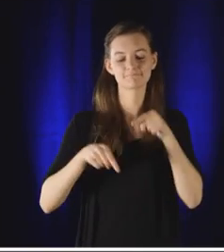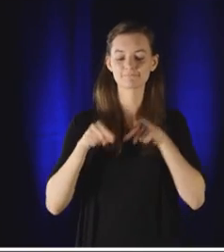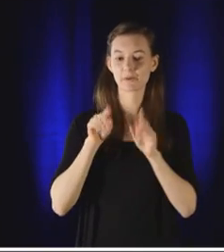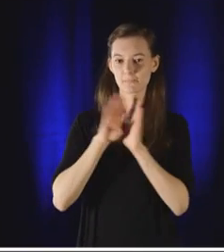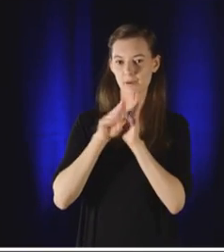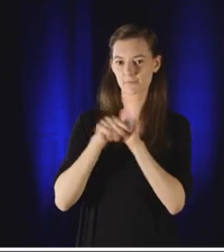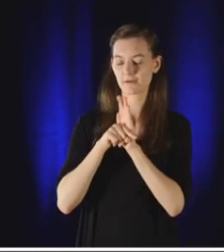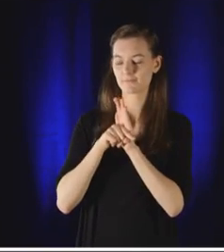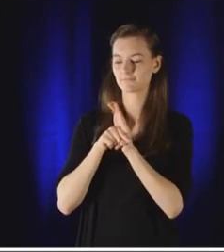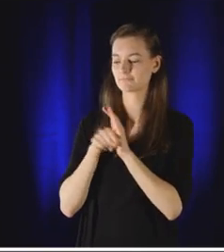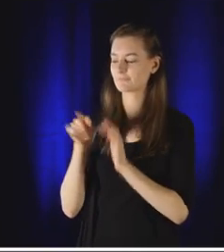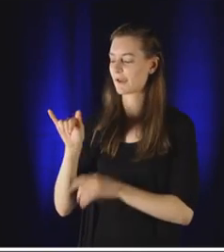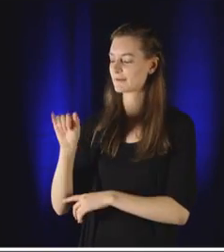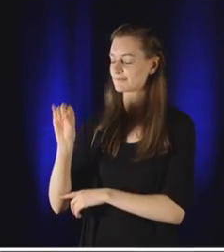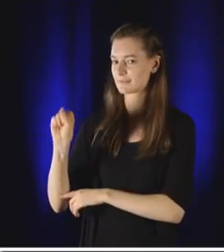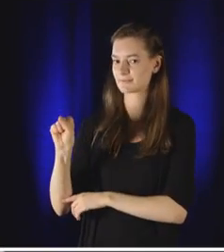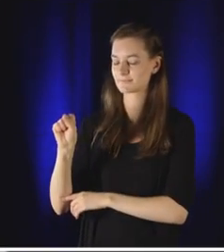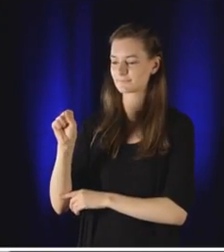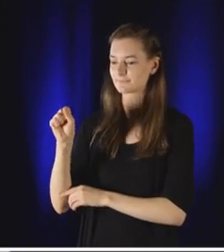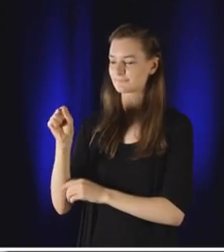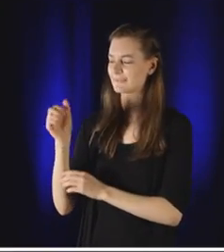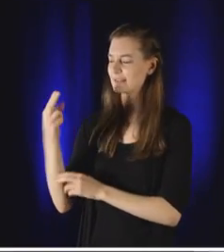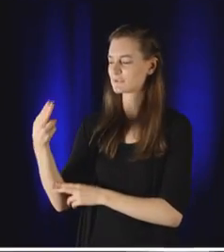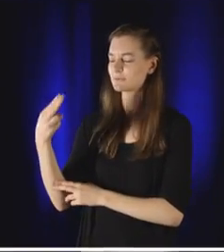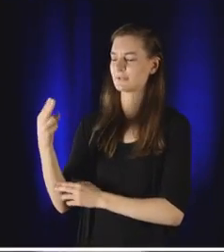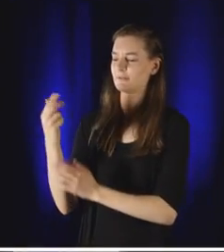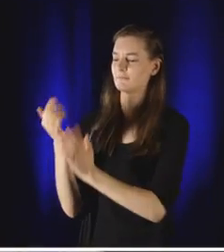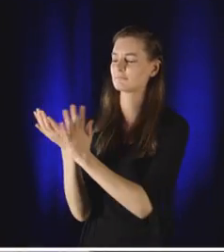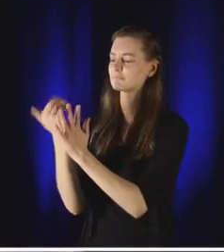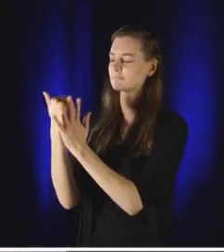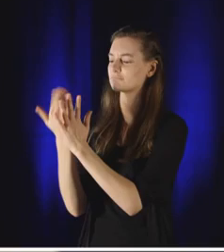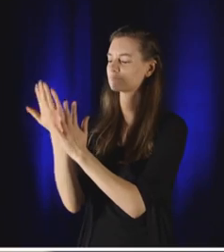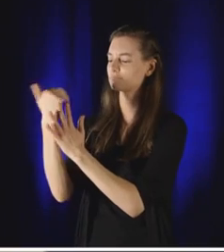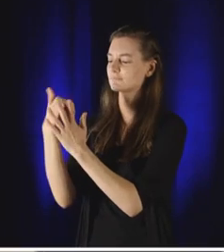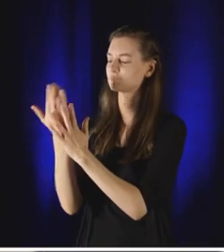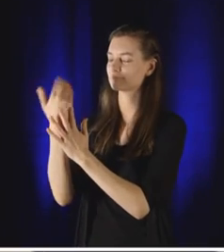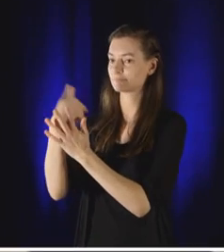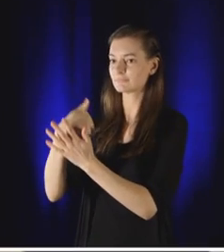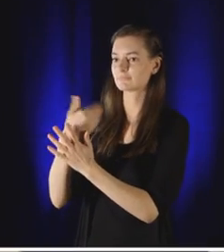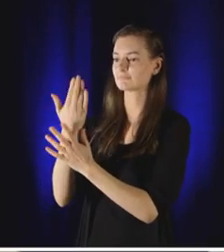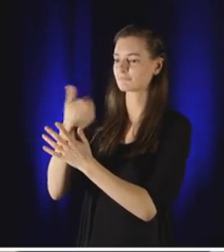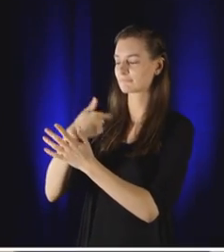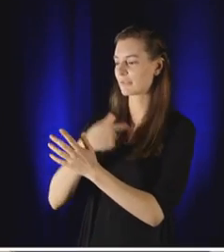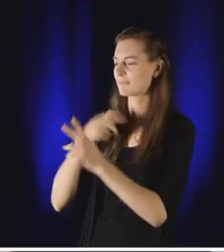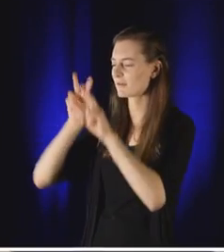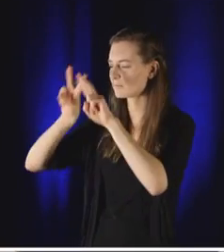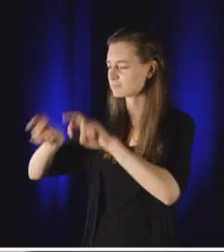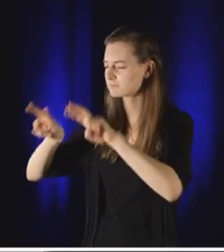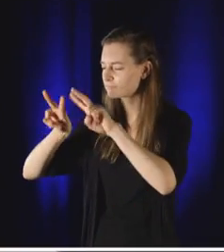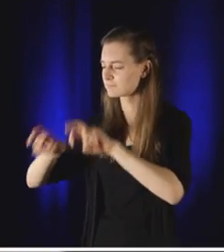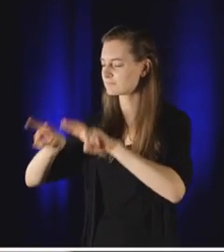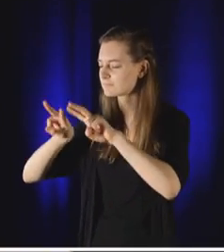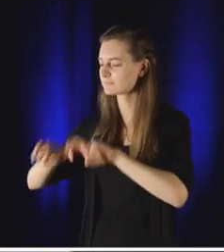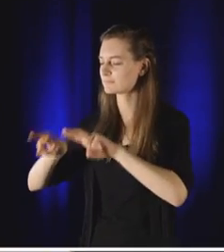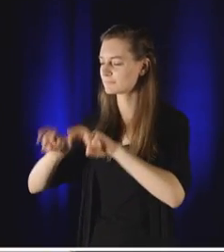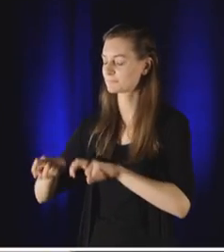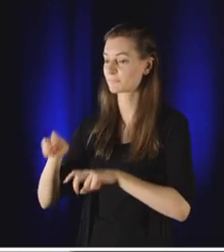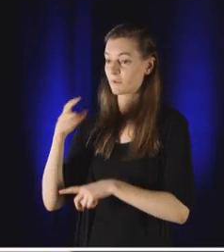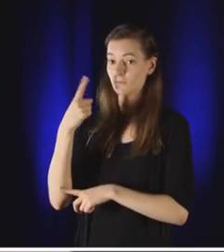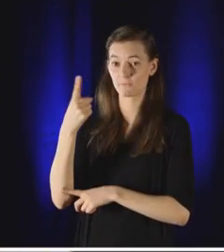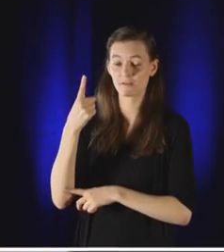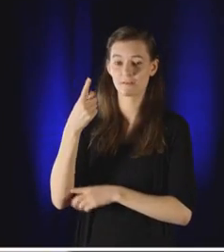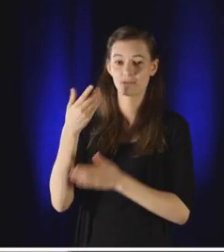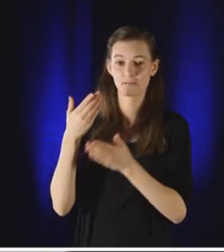I've spent years combing through the history of ISIS, and I've been